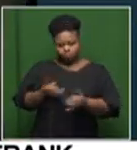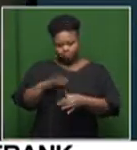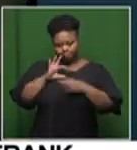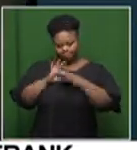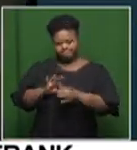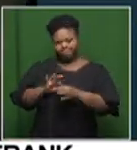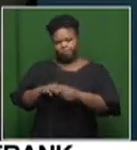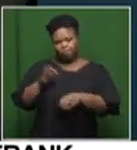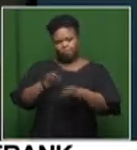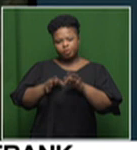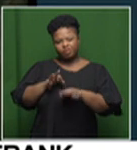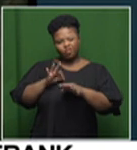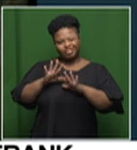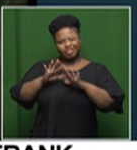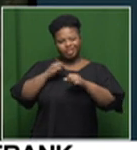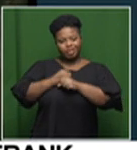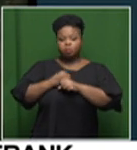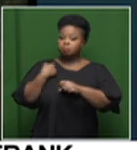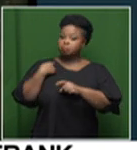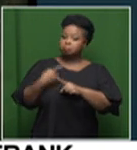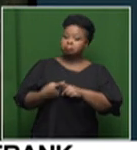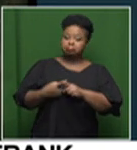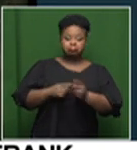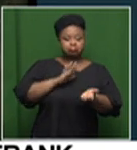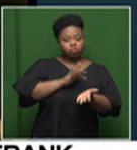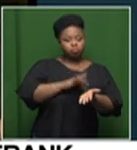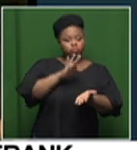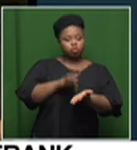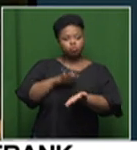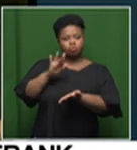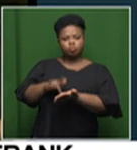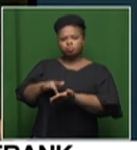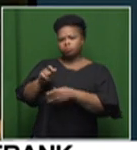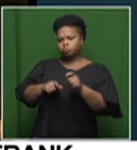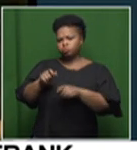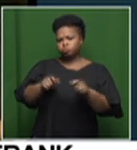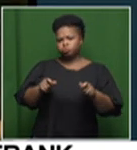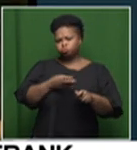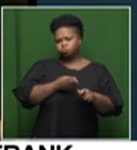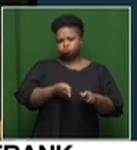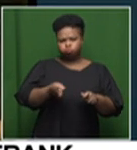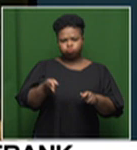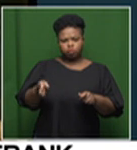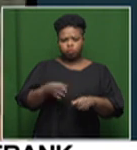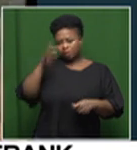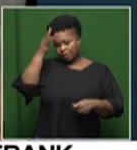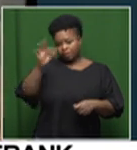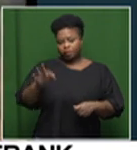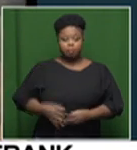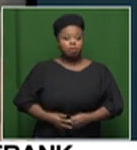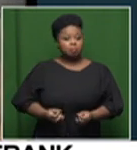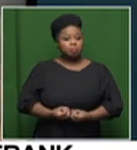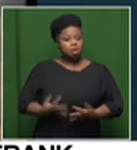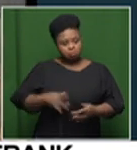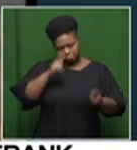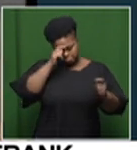home for decades. Dr. Mdialose held different positions in both party and the Guazulu-Natal government. Many have